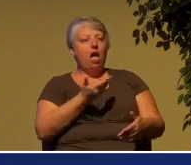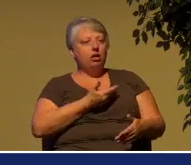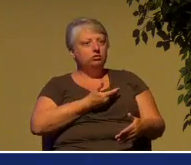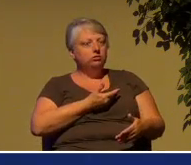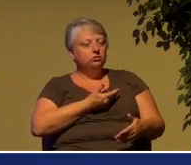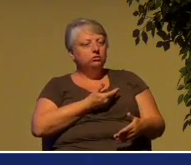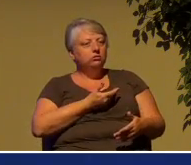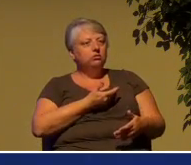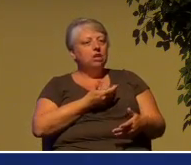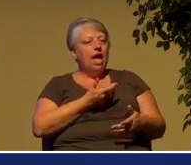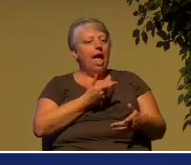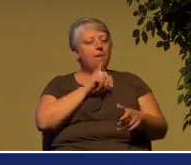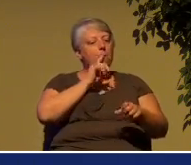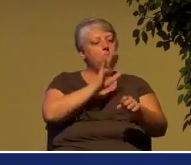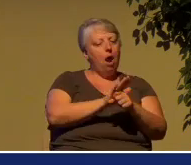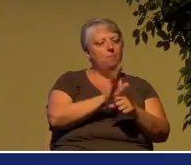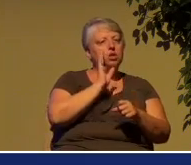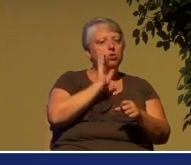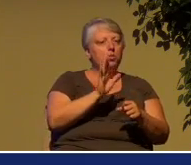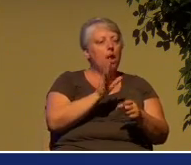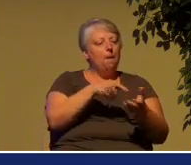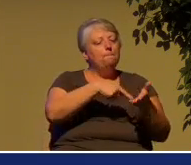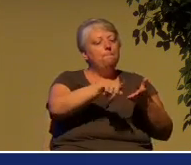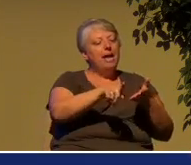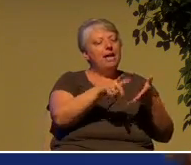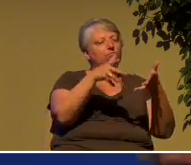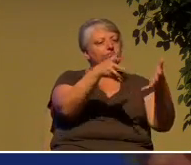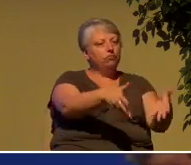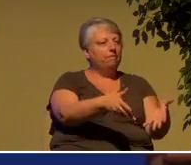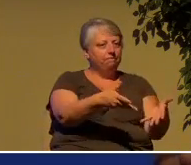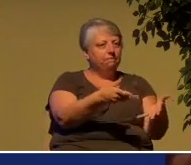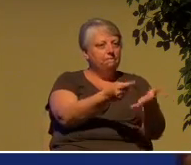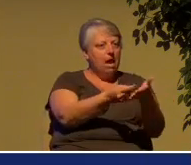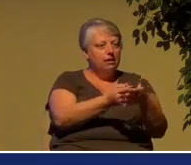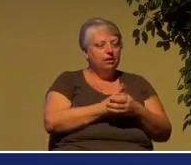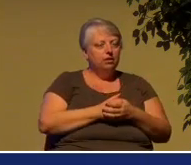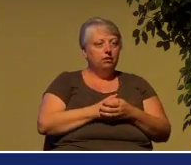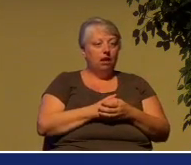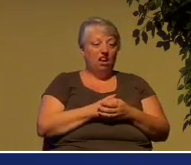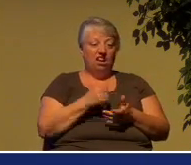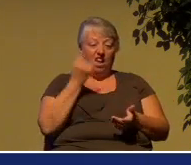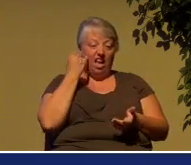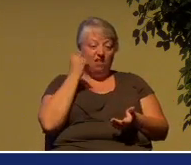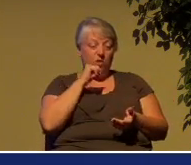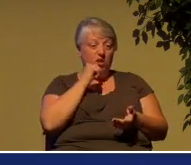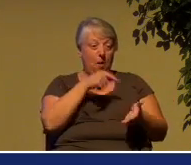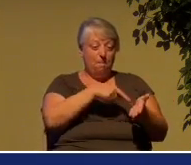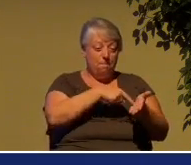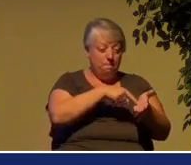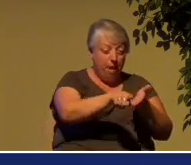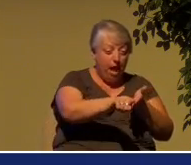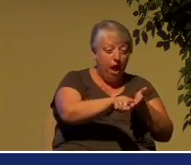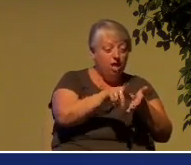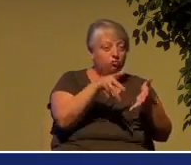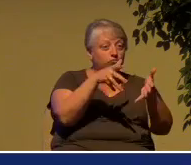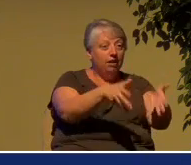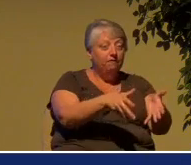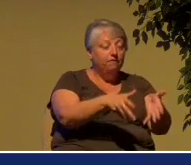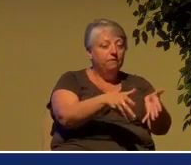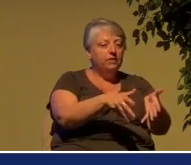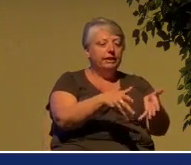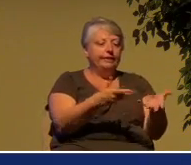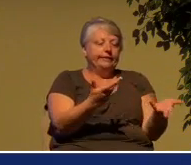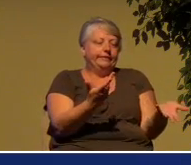the rest. If you don't pay the rest, you forfeit your down payment in most cases. So, God isn't just idly